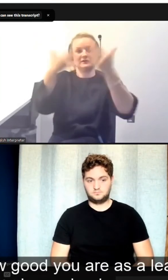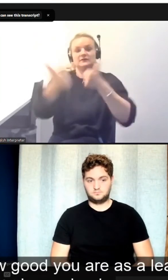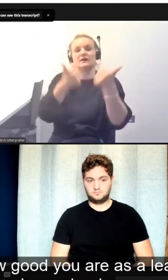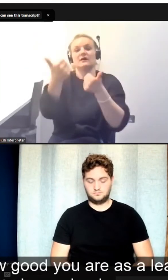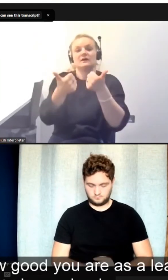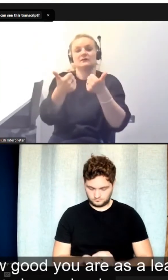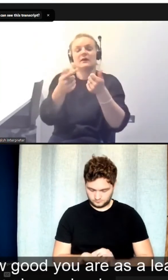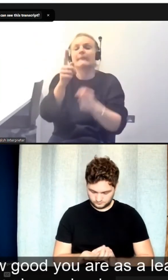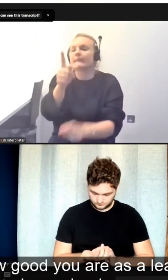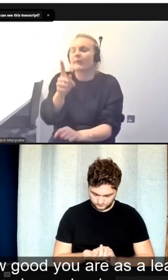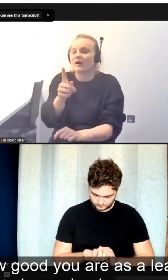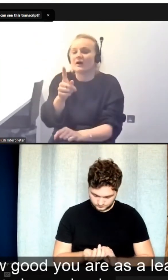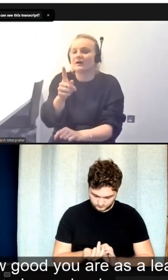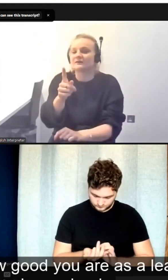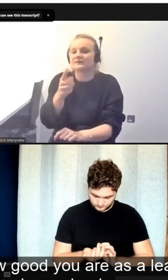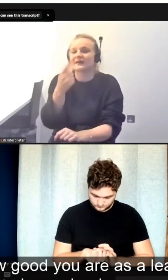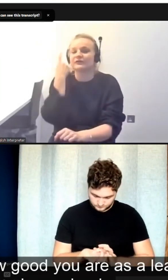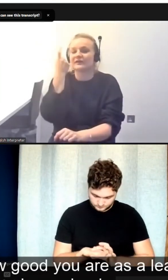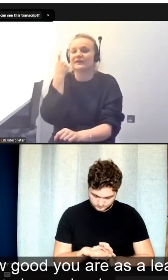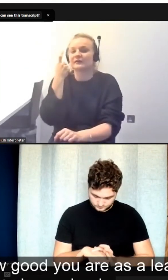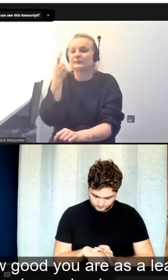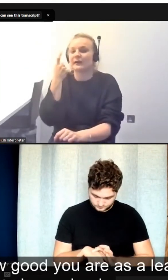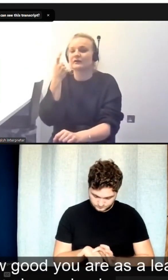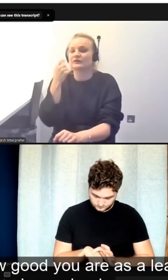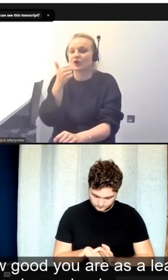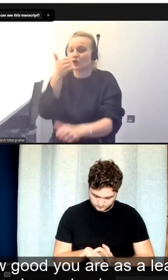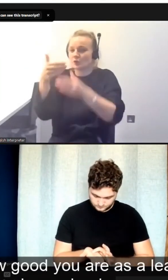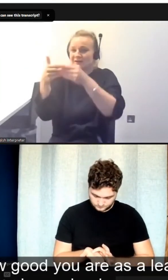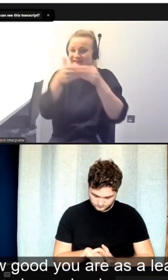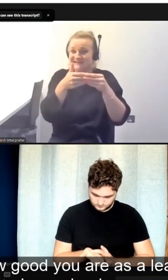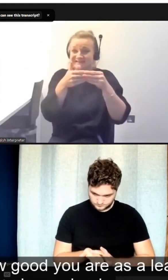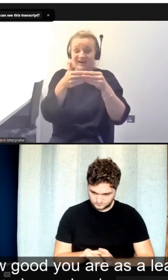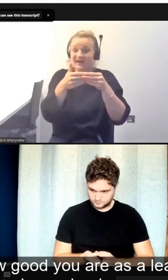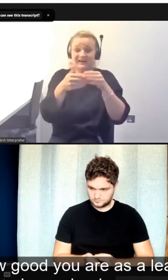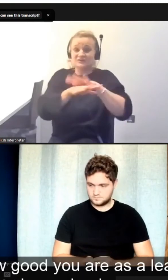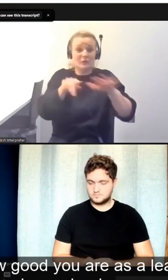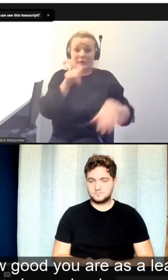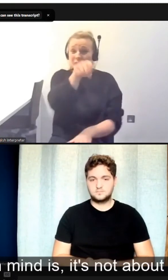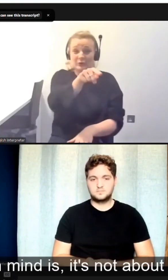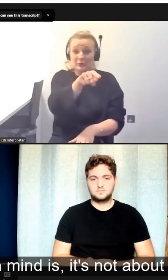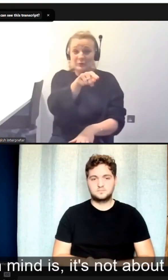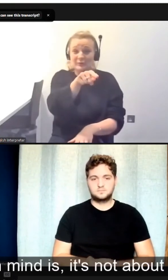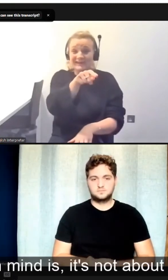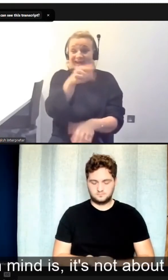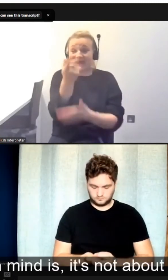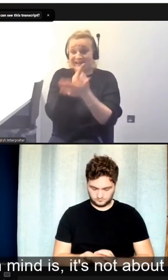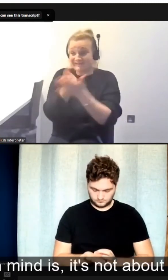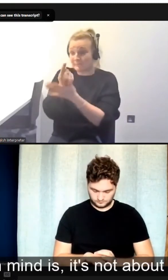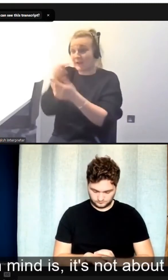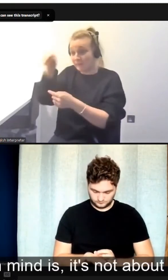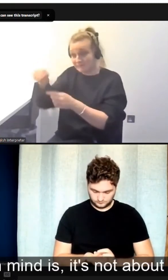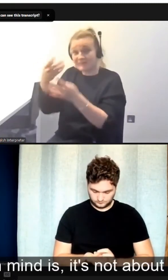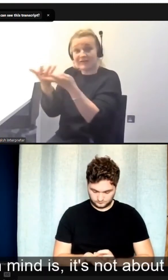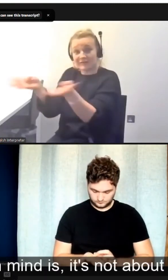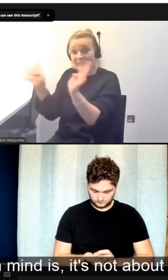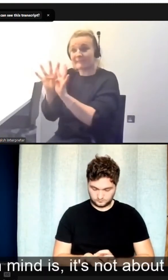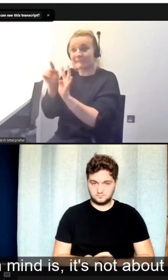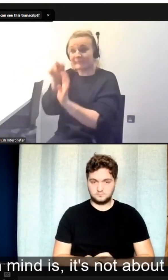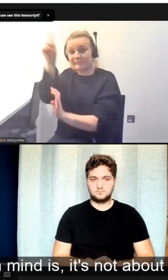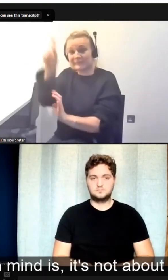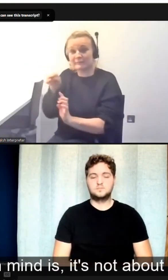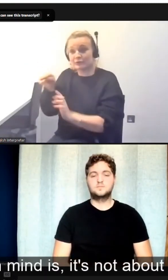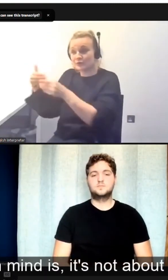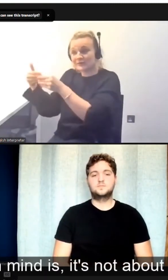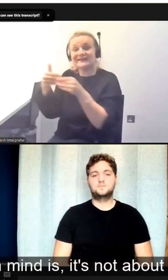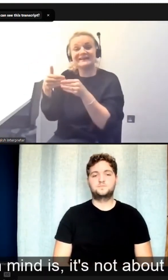because how good you are as a leader is absolutely about the people you lead. And that is what I